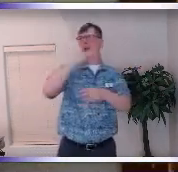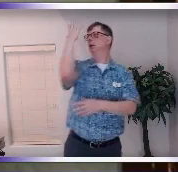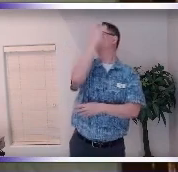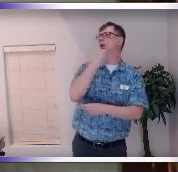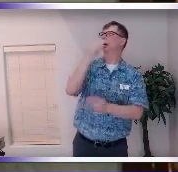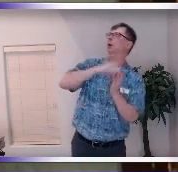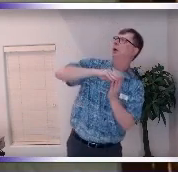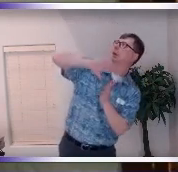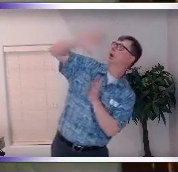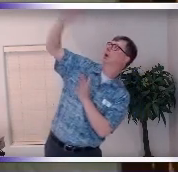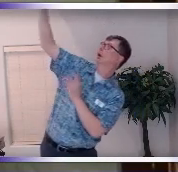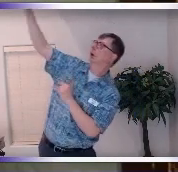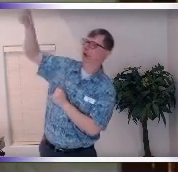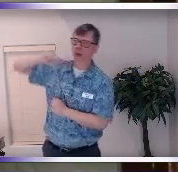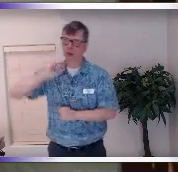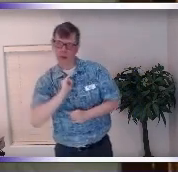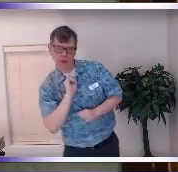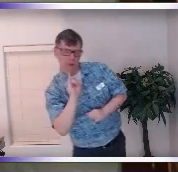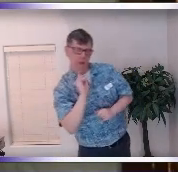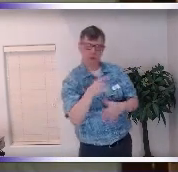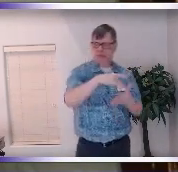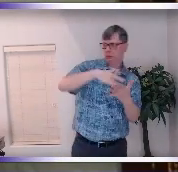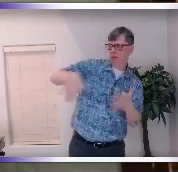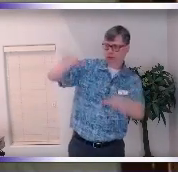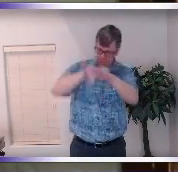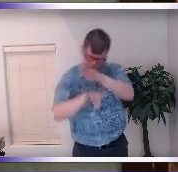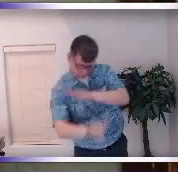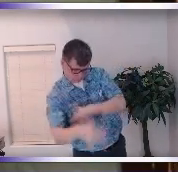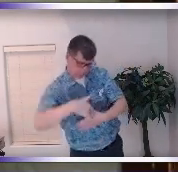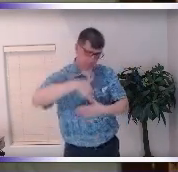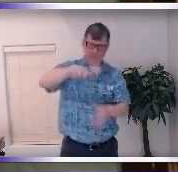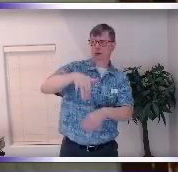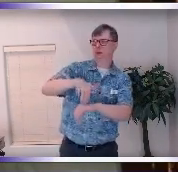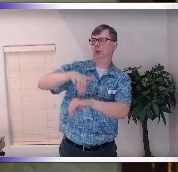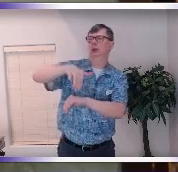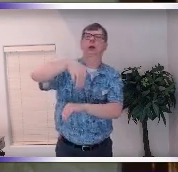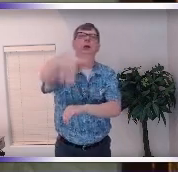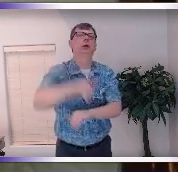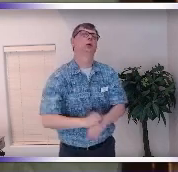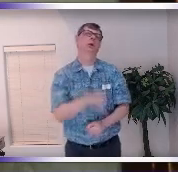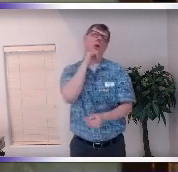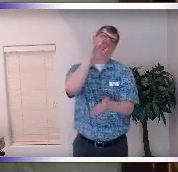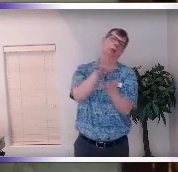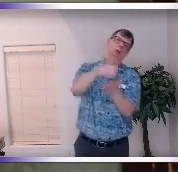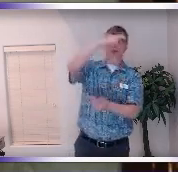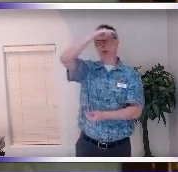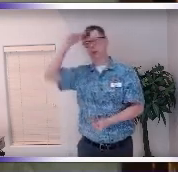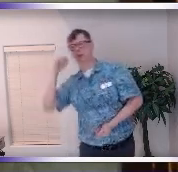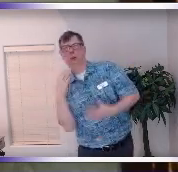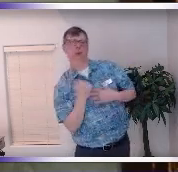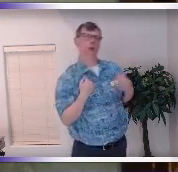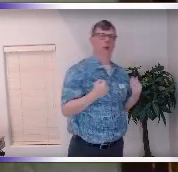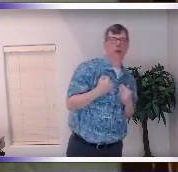and transcendence and it is designed to deepen our spiritual journey so we learn to recognize and appreciate